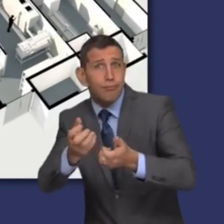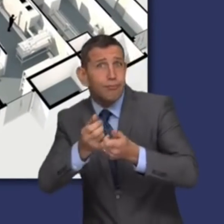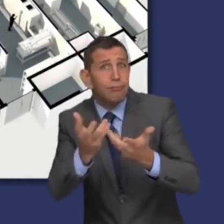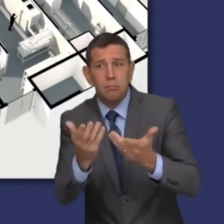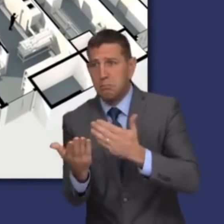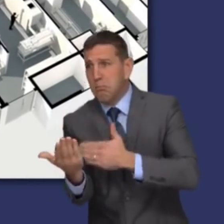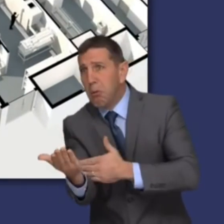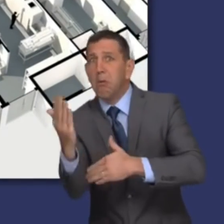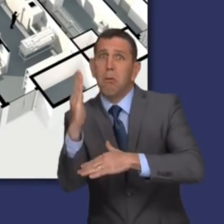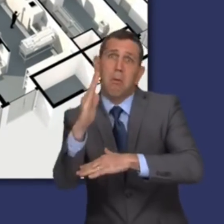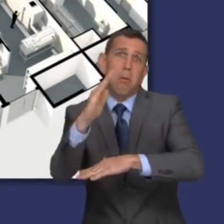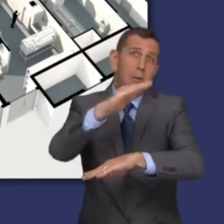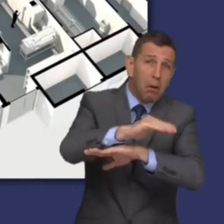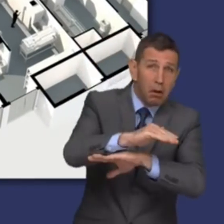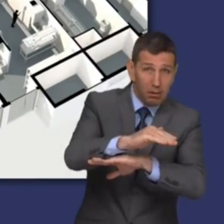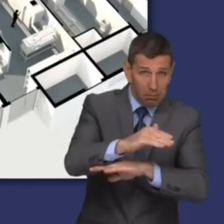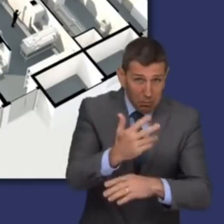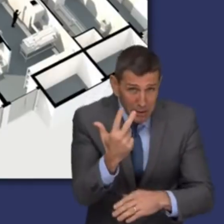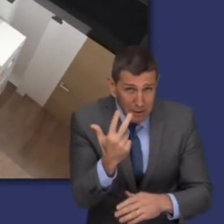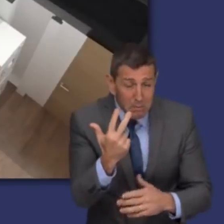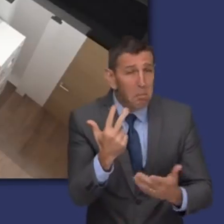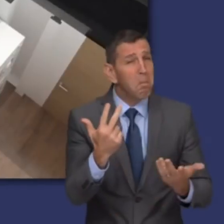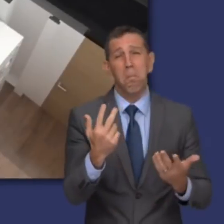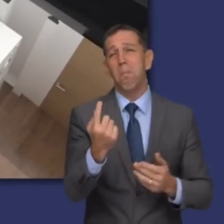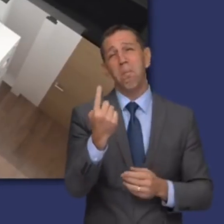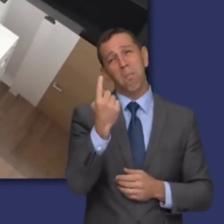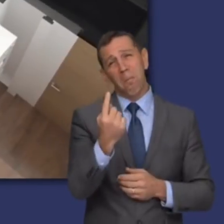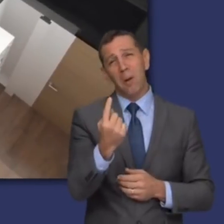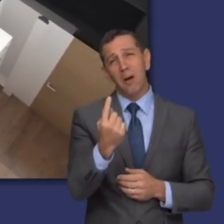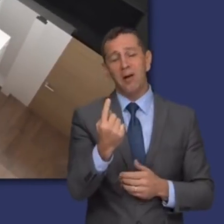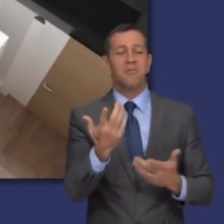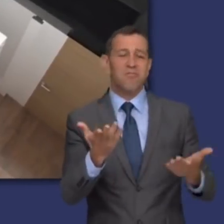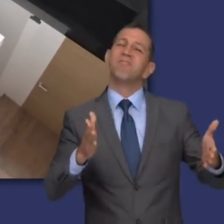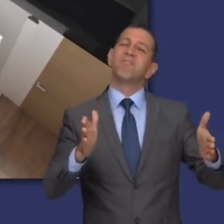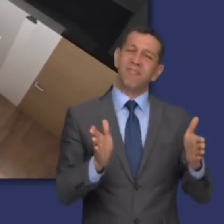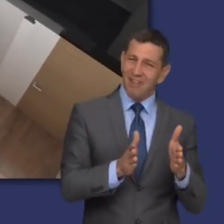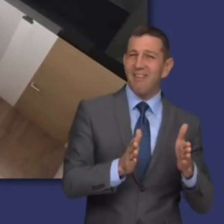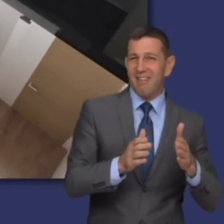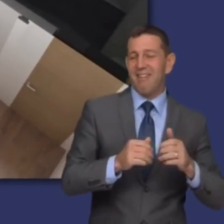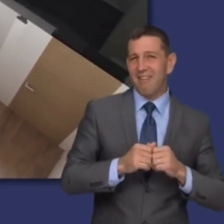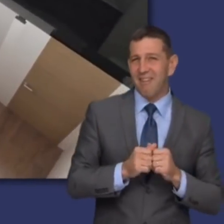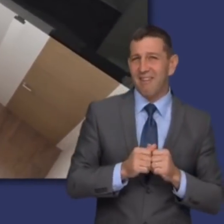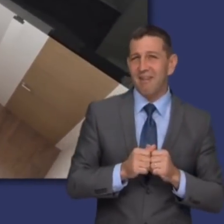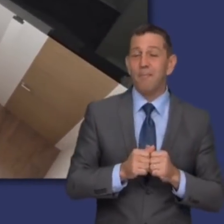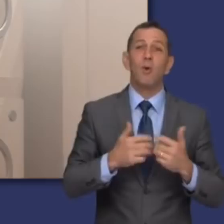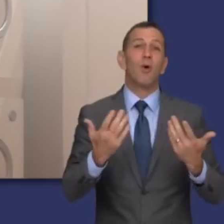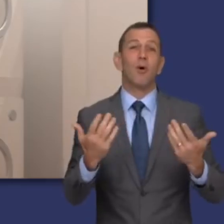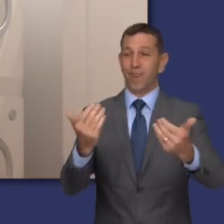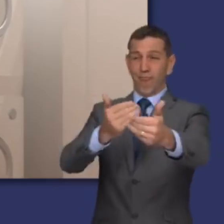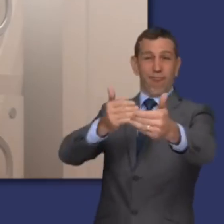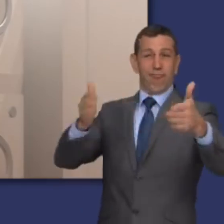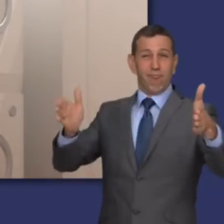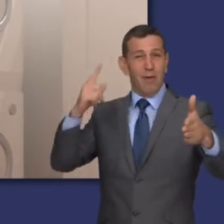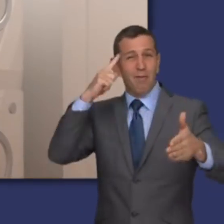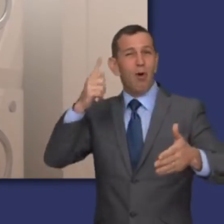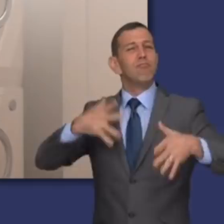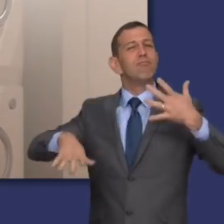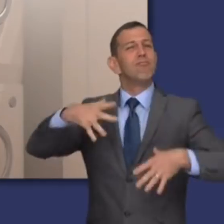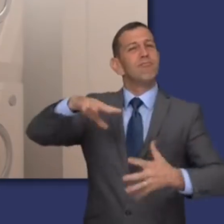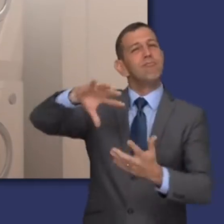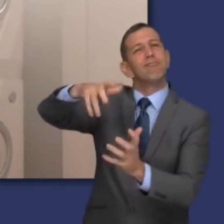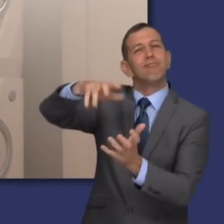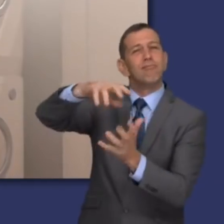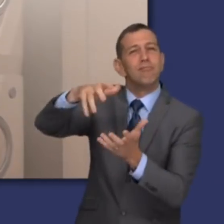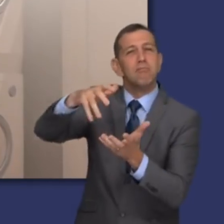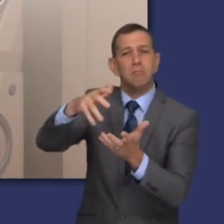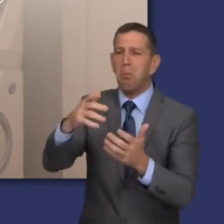only one meal a day rather than three. There was no need for a central laundry as these would be cared for by the individuals in their own